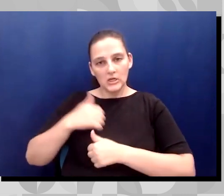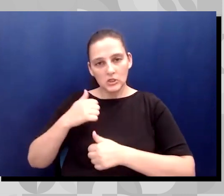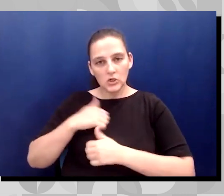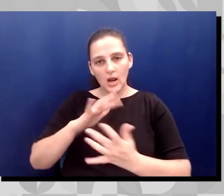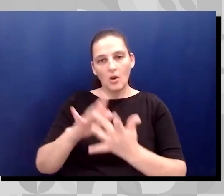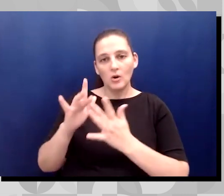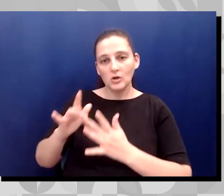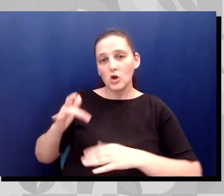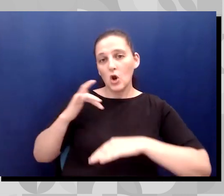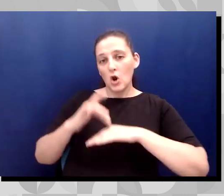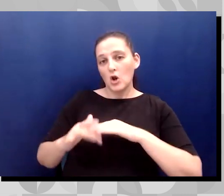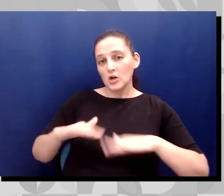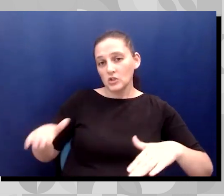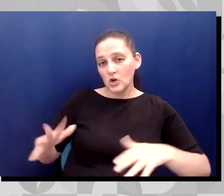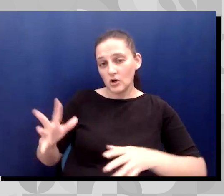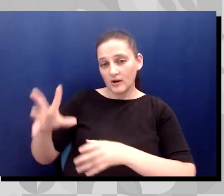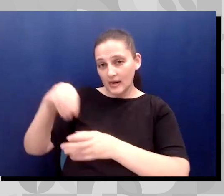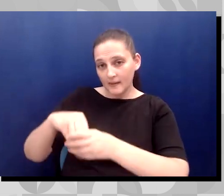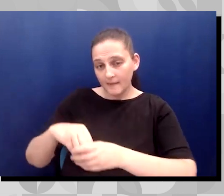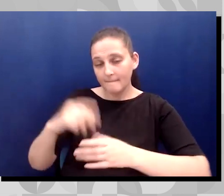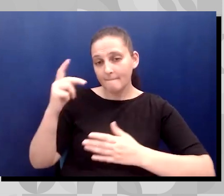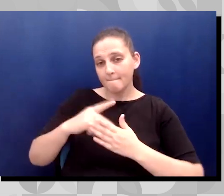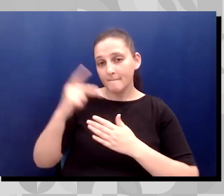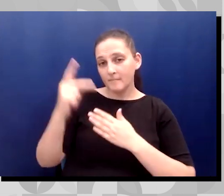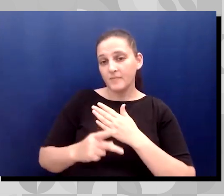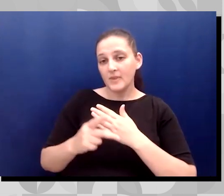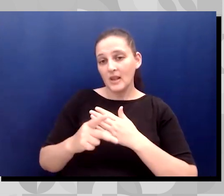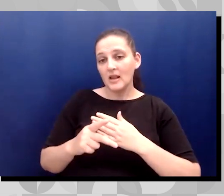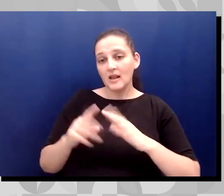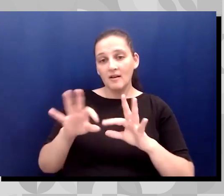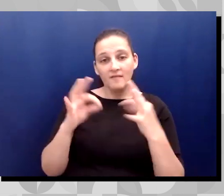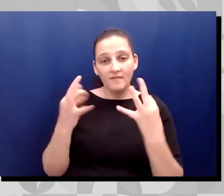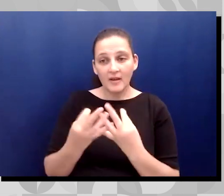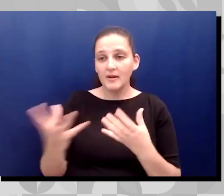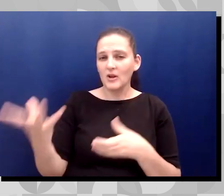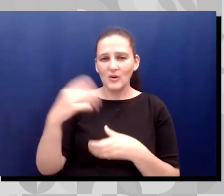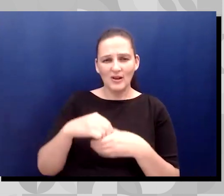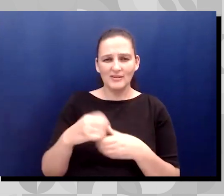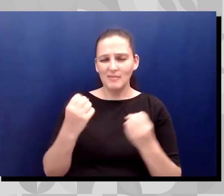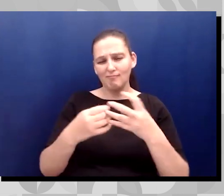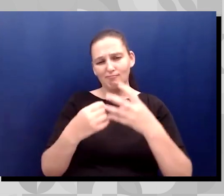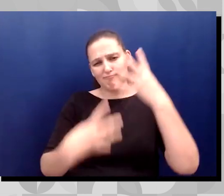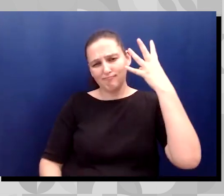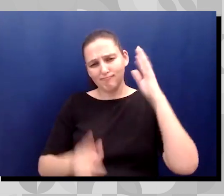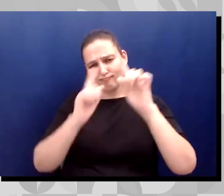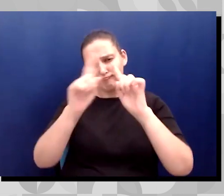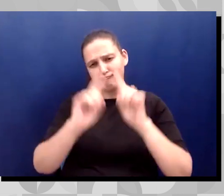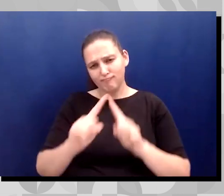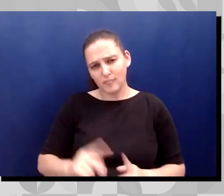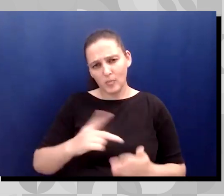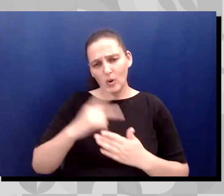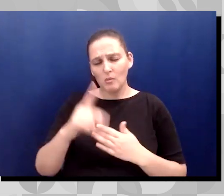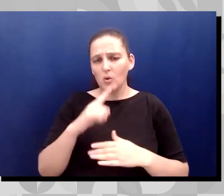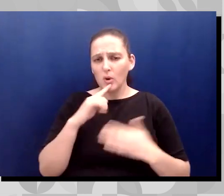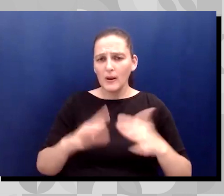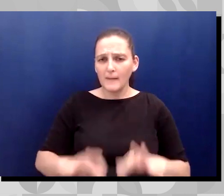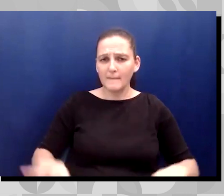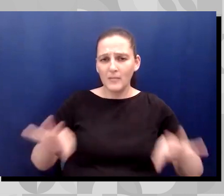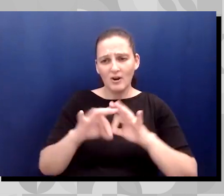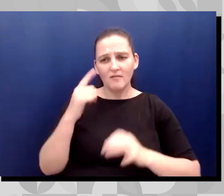program, family engagement. All these programs are really are so important for us to be able to empower families